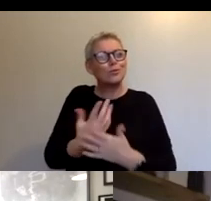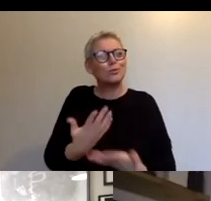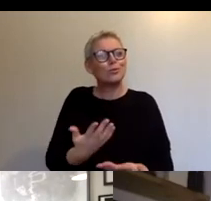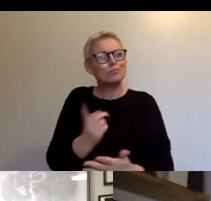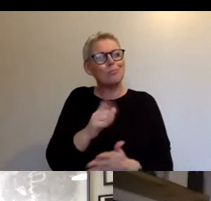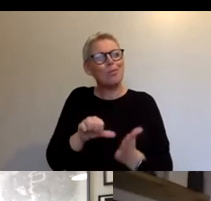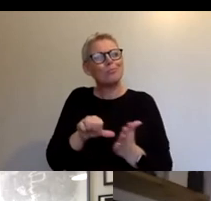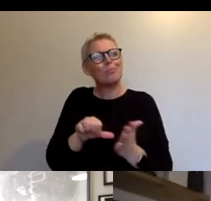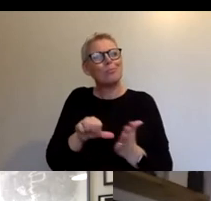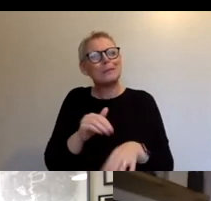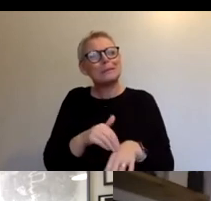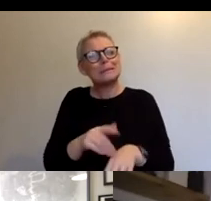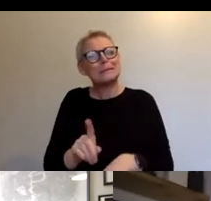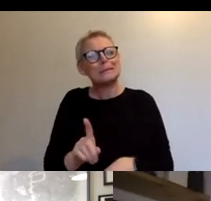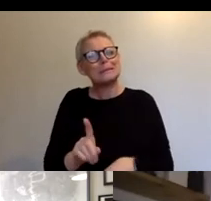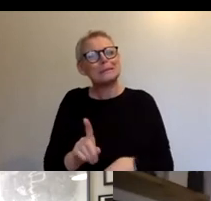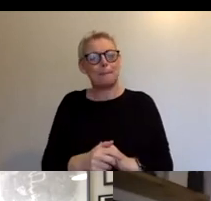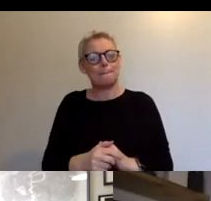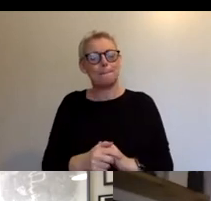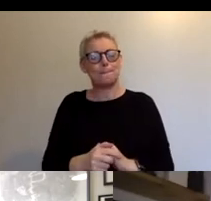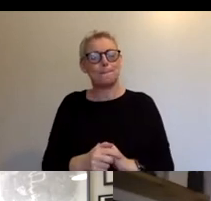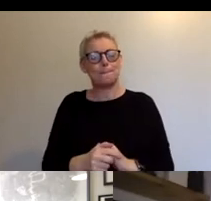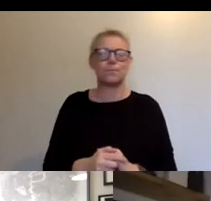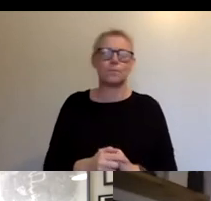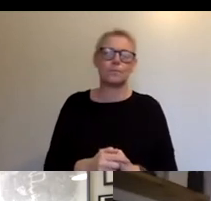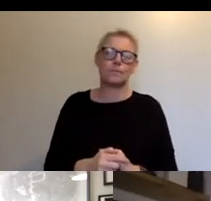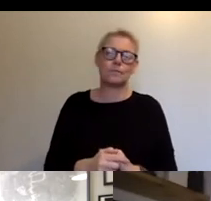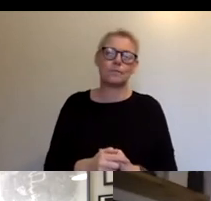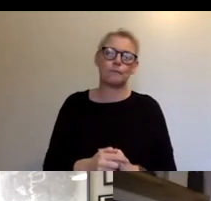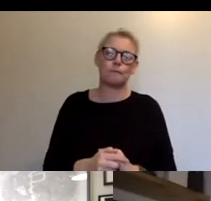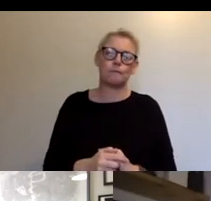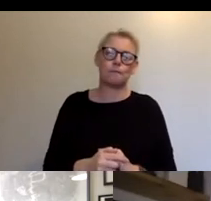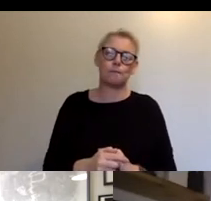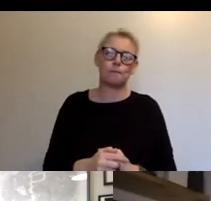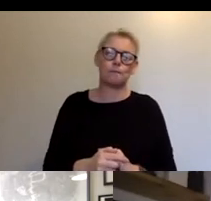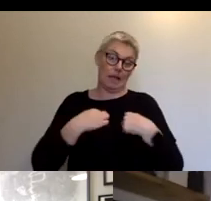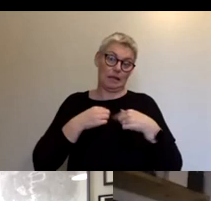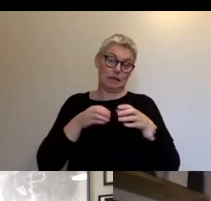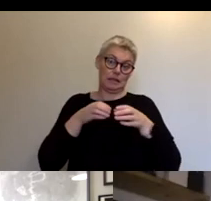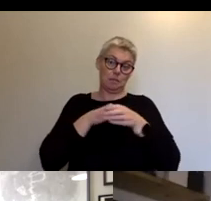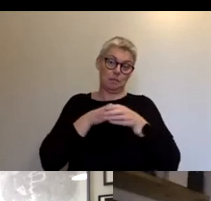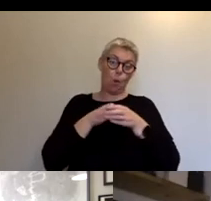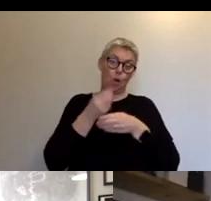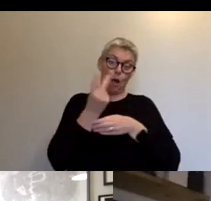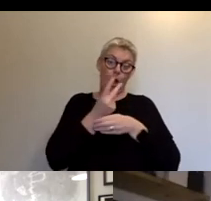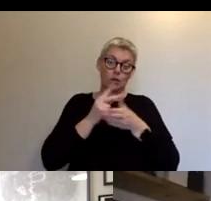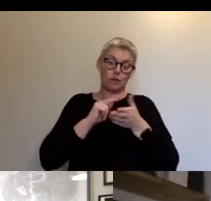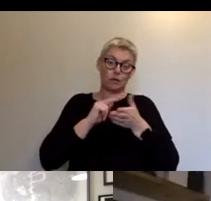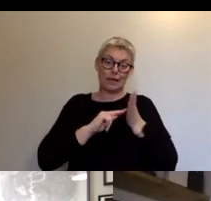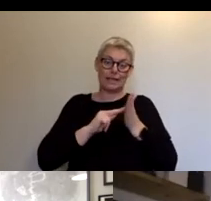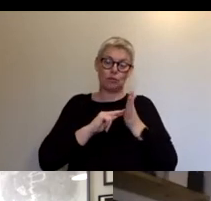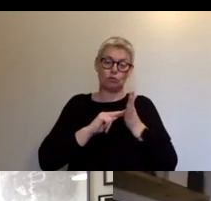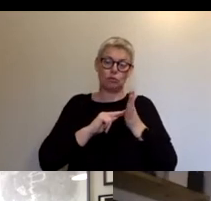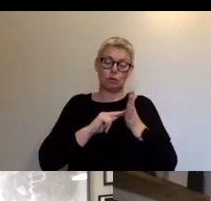I'm always really aware of is, is that, uh, as a small arts organization, it's, it's great to be asked to come to the table.